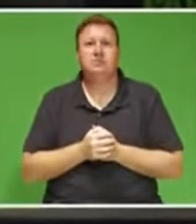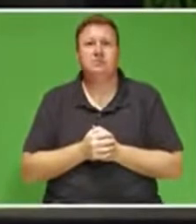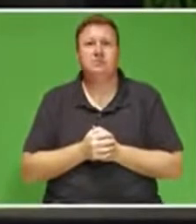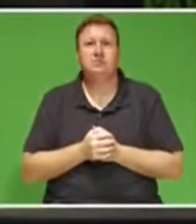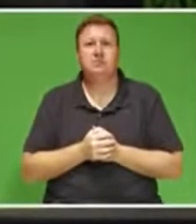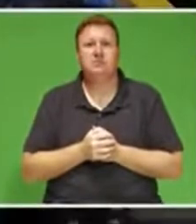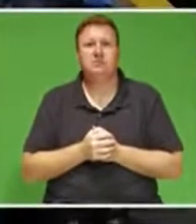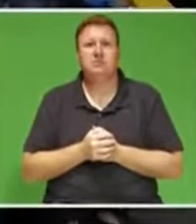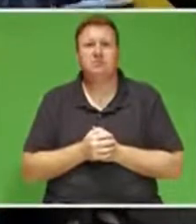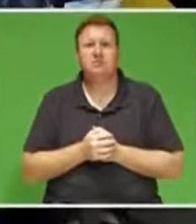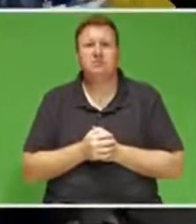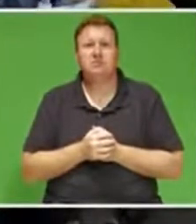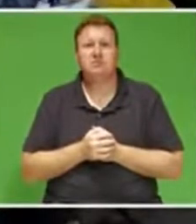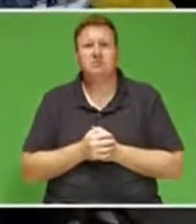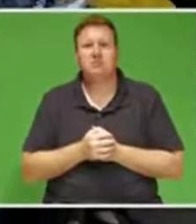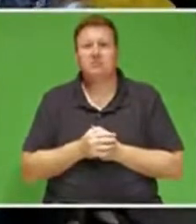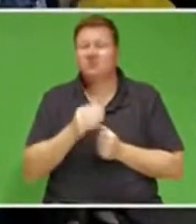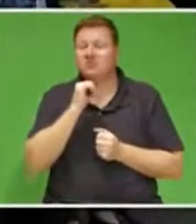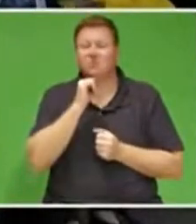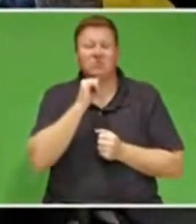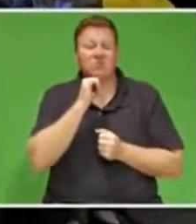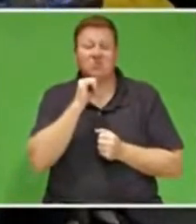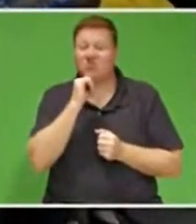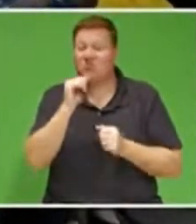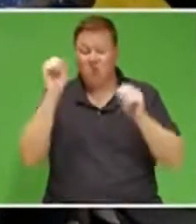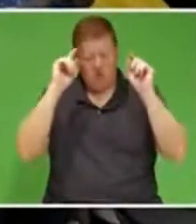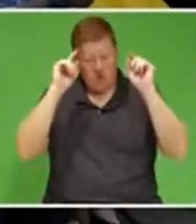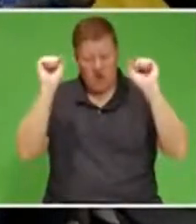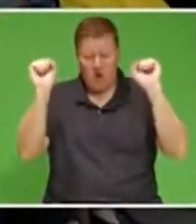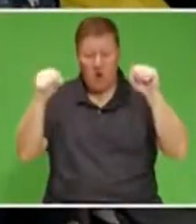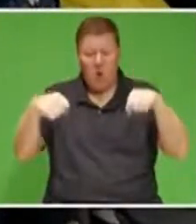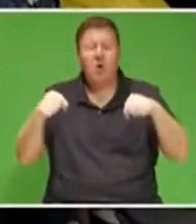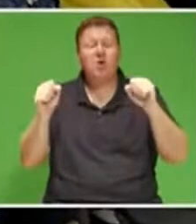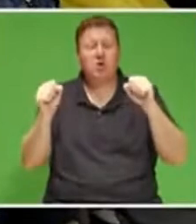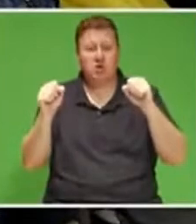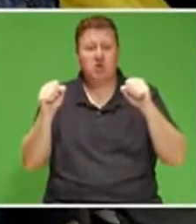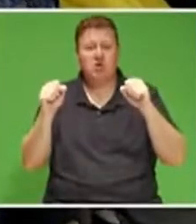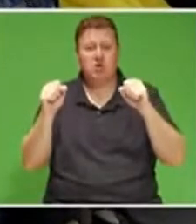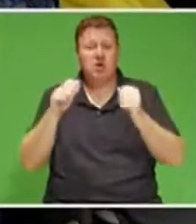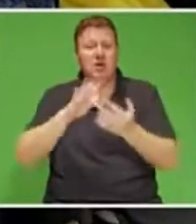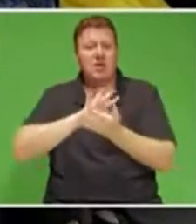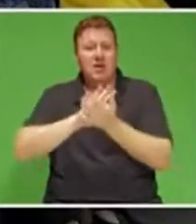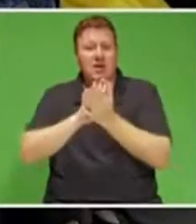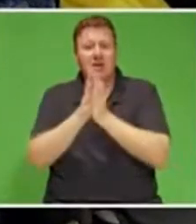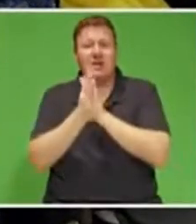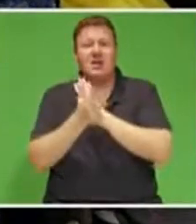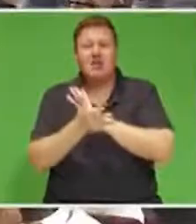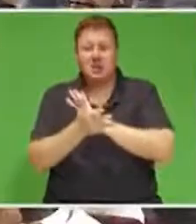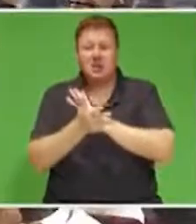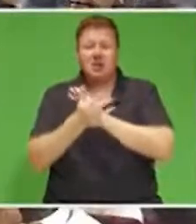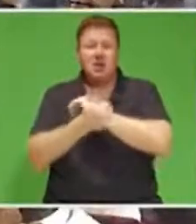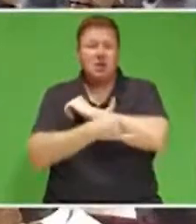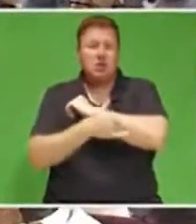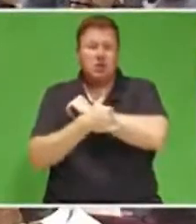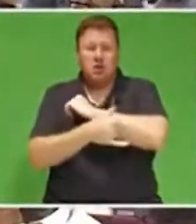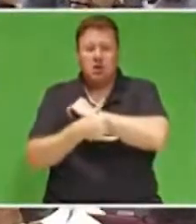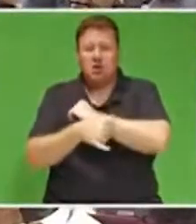Rather than acknowledge the grave damage caused to our country